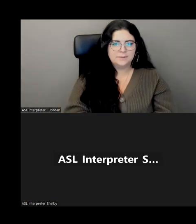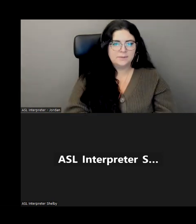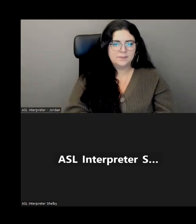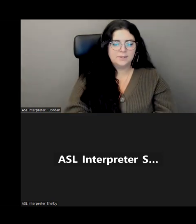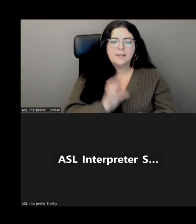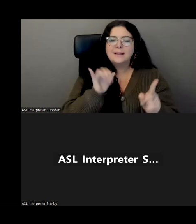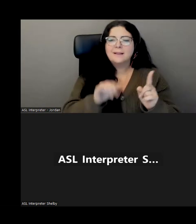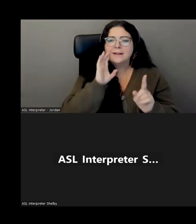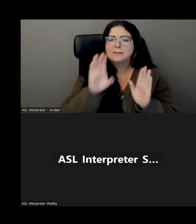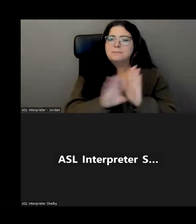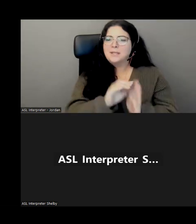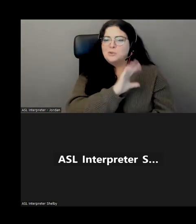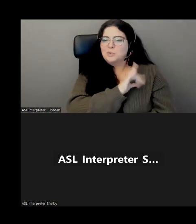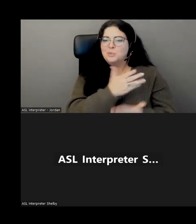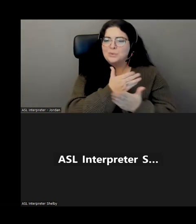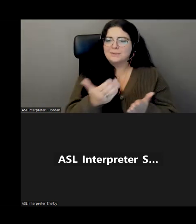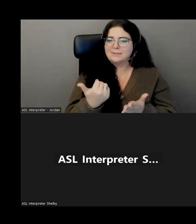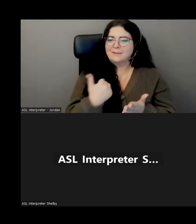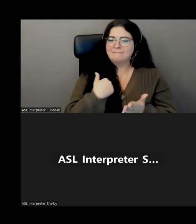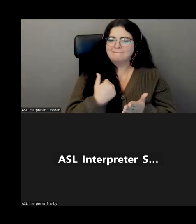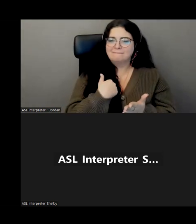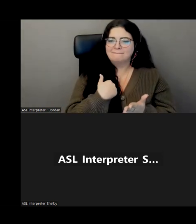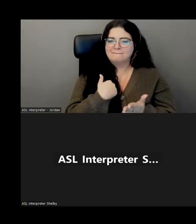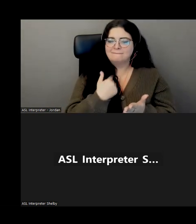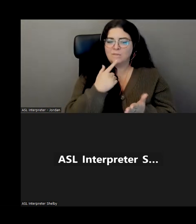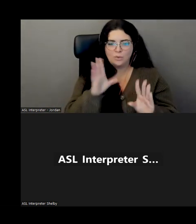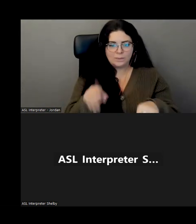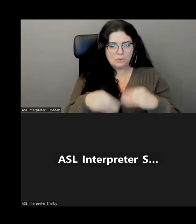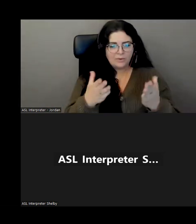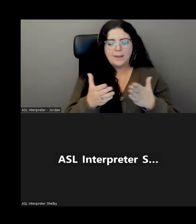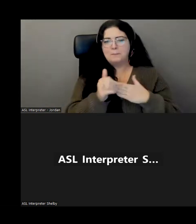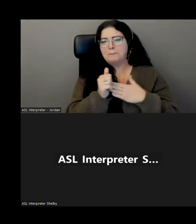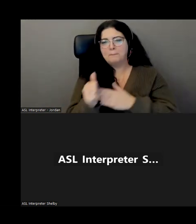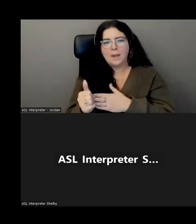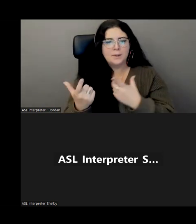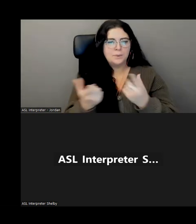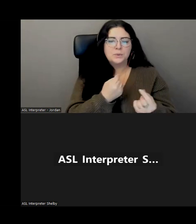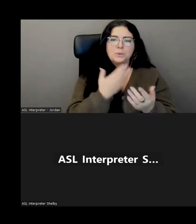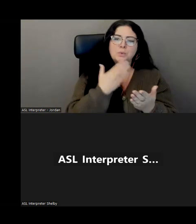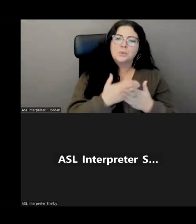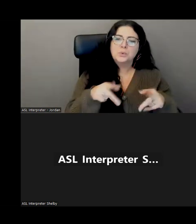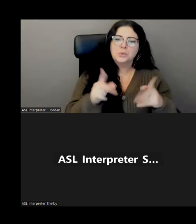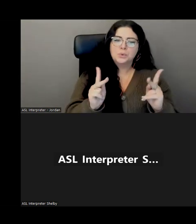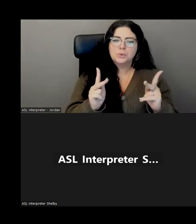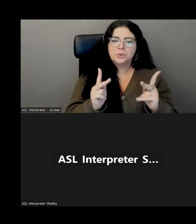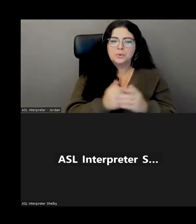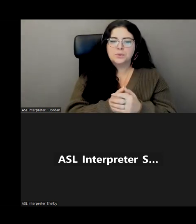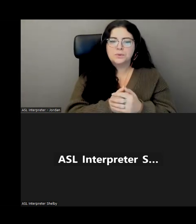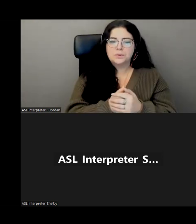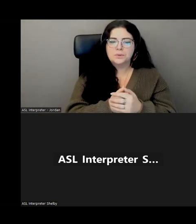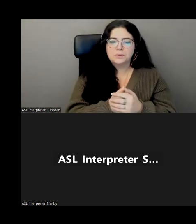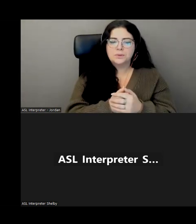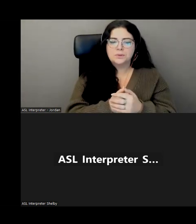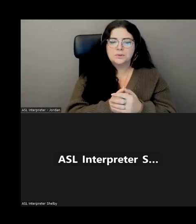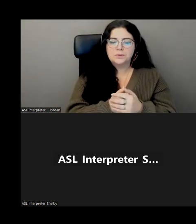This is just some of the cool stuff that when we say that we provide guidance and opportunity. So, this